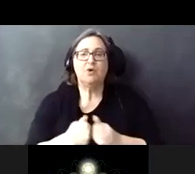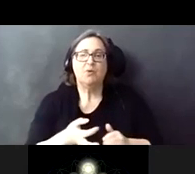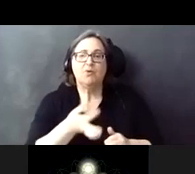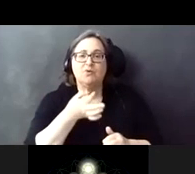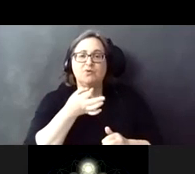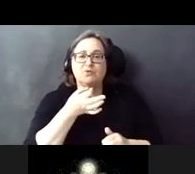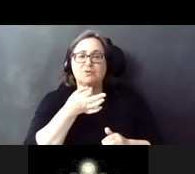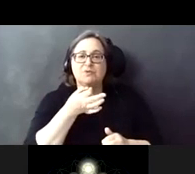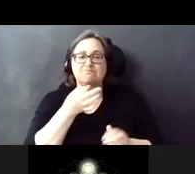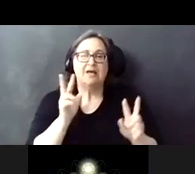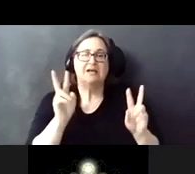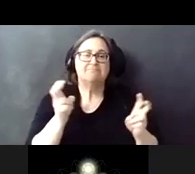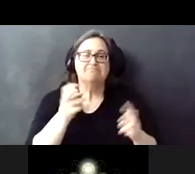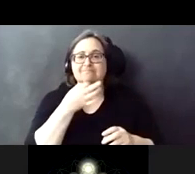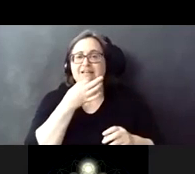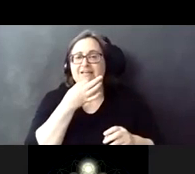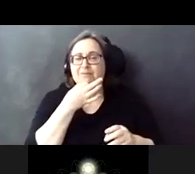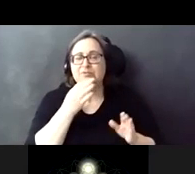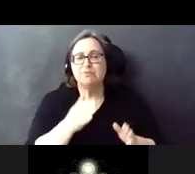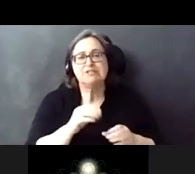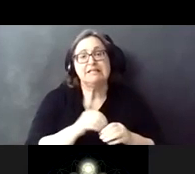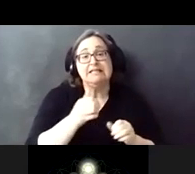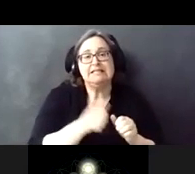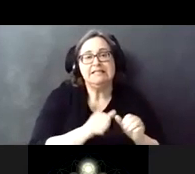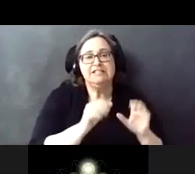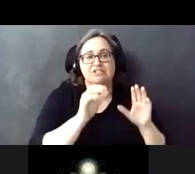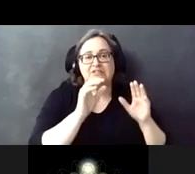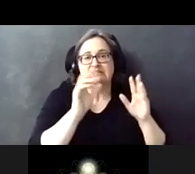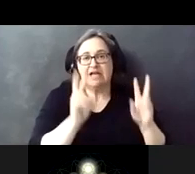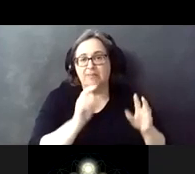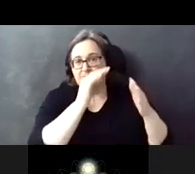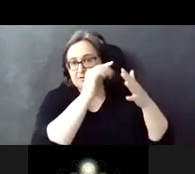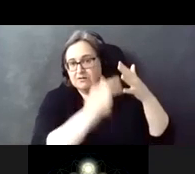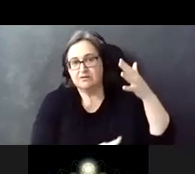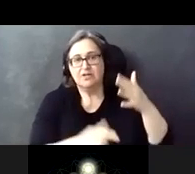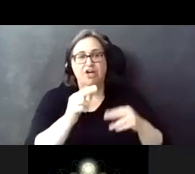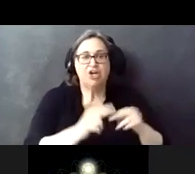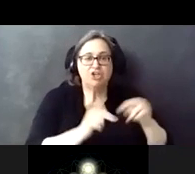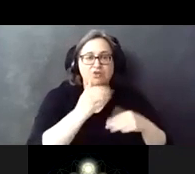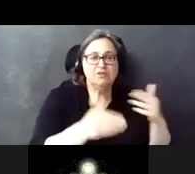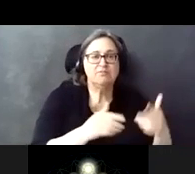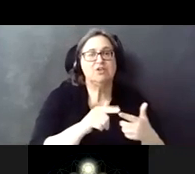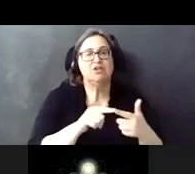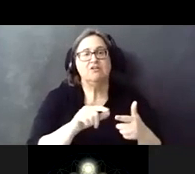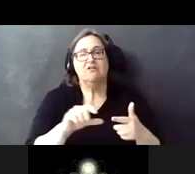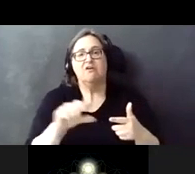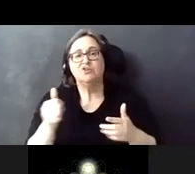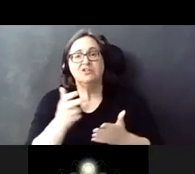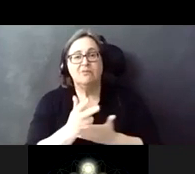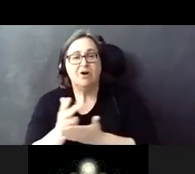subject matter experts in each of these categories. There are construction process alternate parking